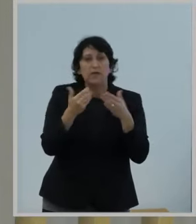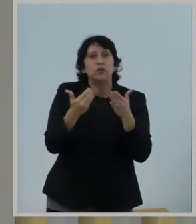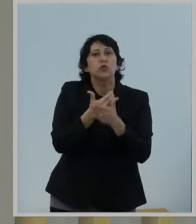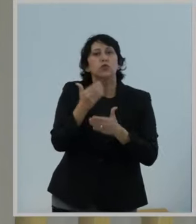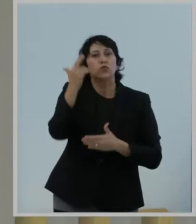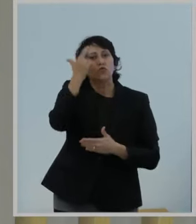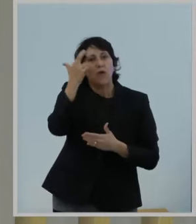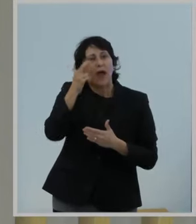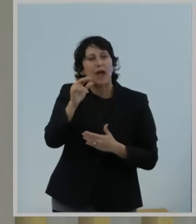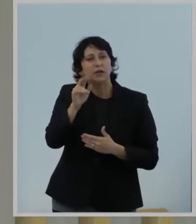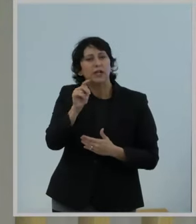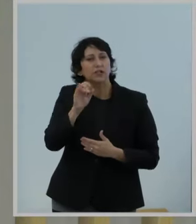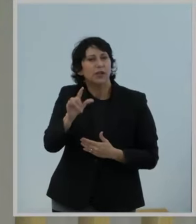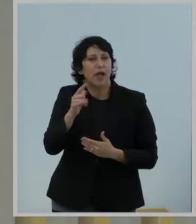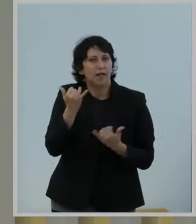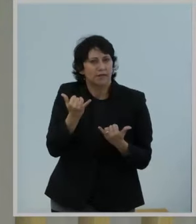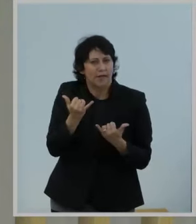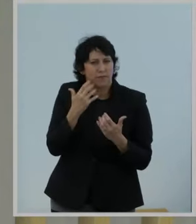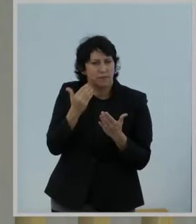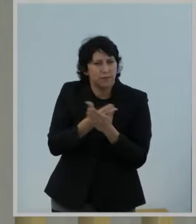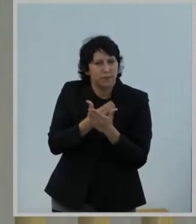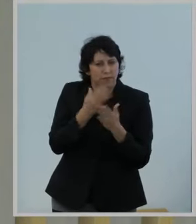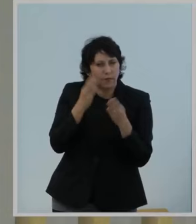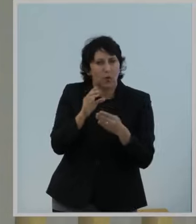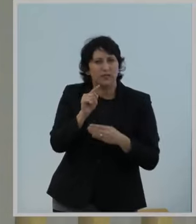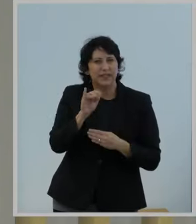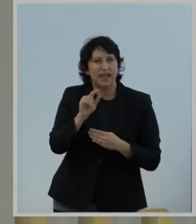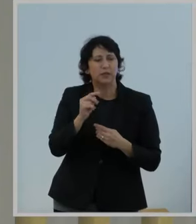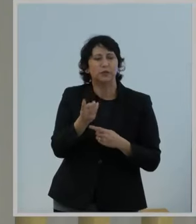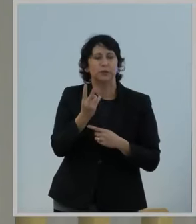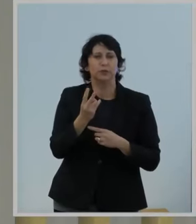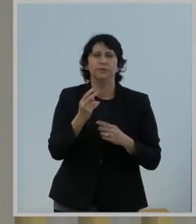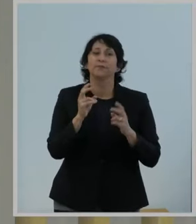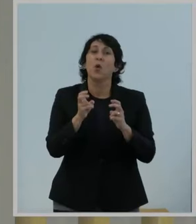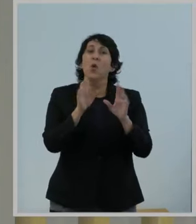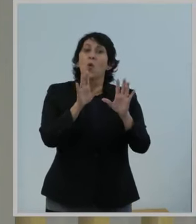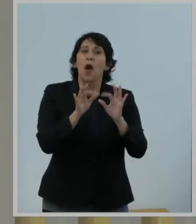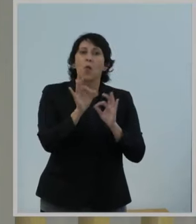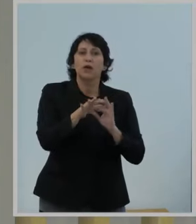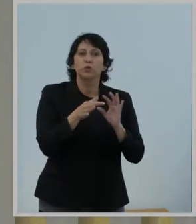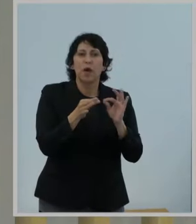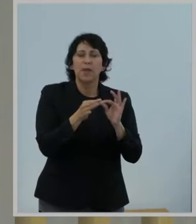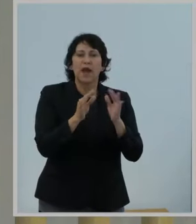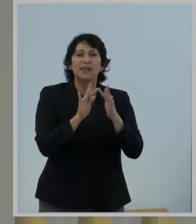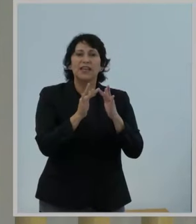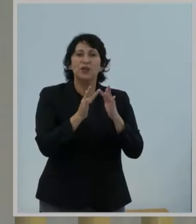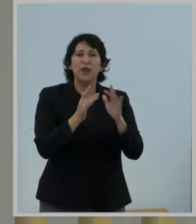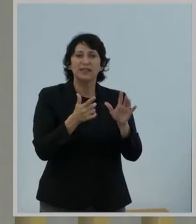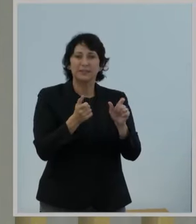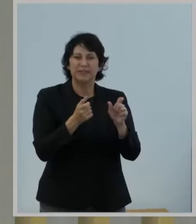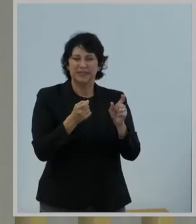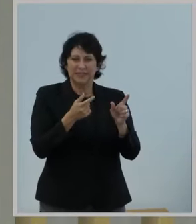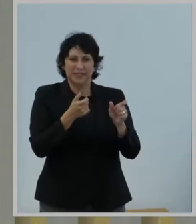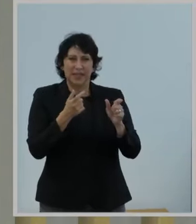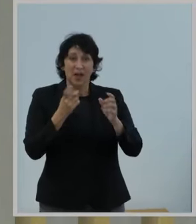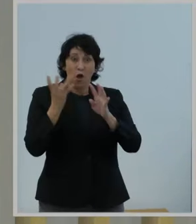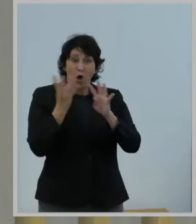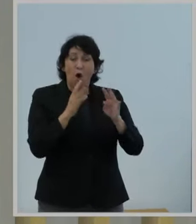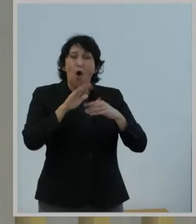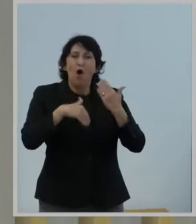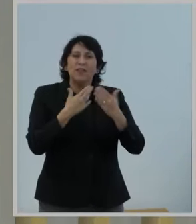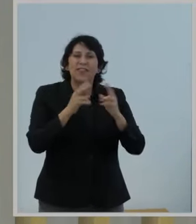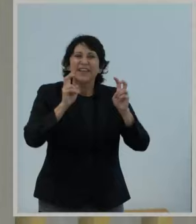for Title II today. One final comment on Internet speeds as well. A lot of Internet plumbing had to be reimagined